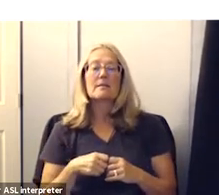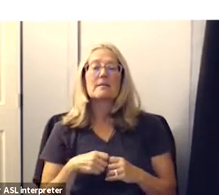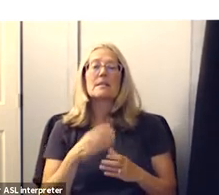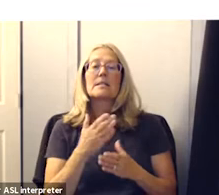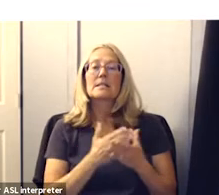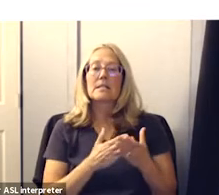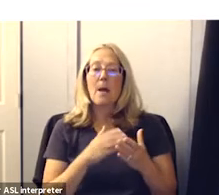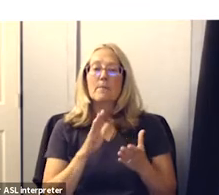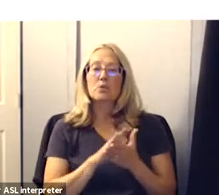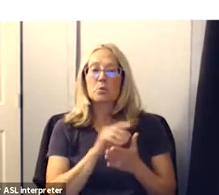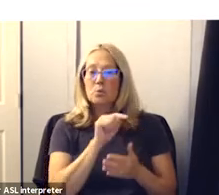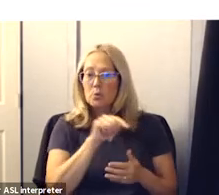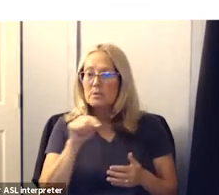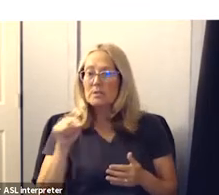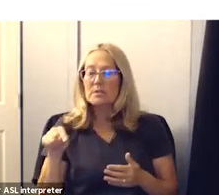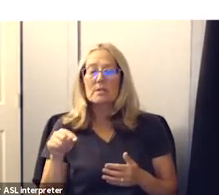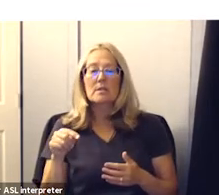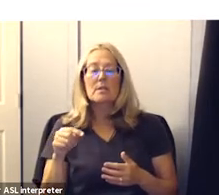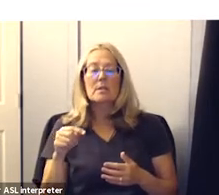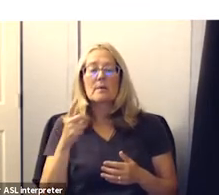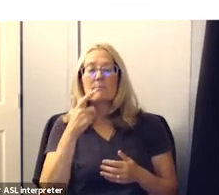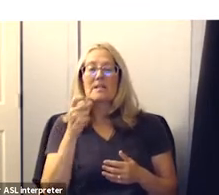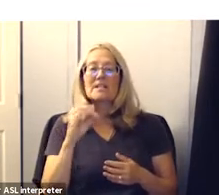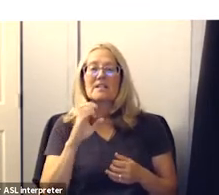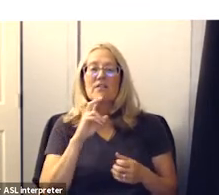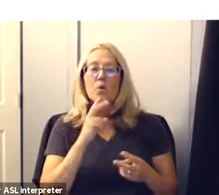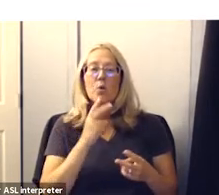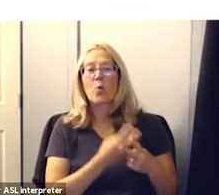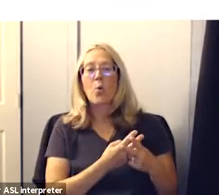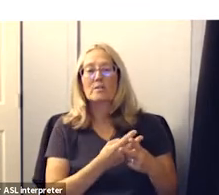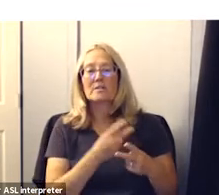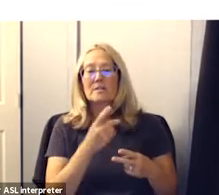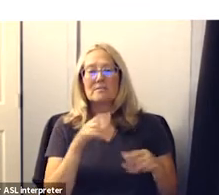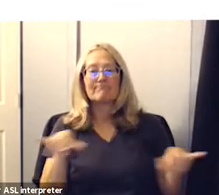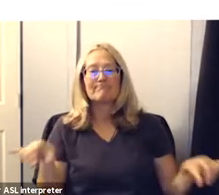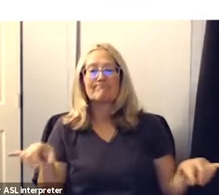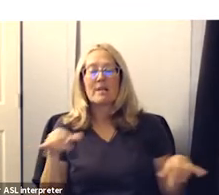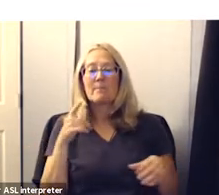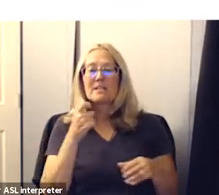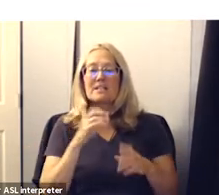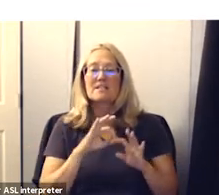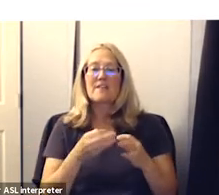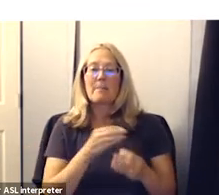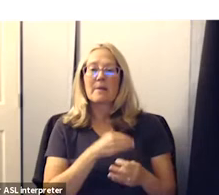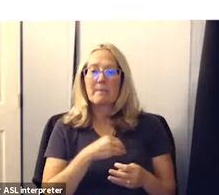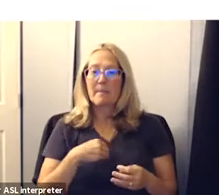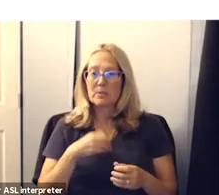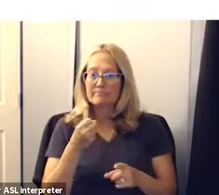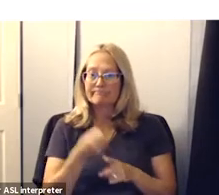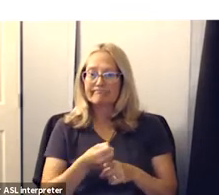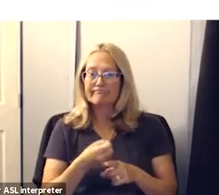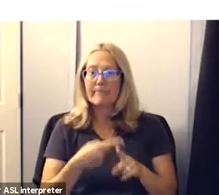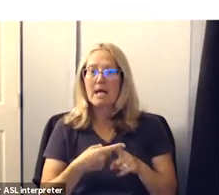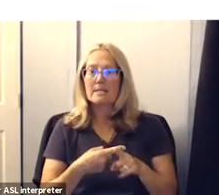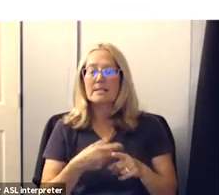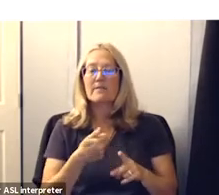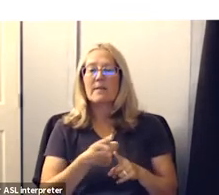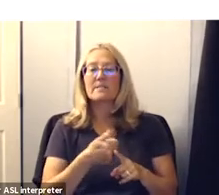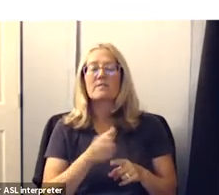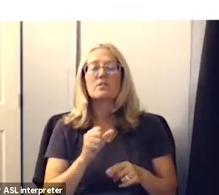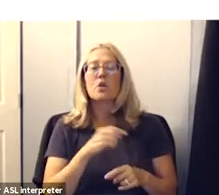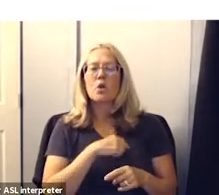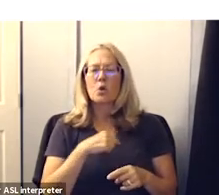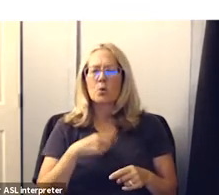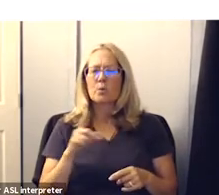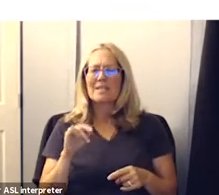schools uh because of the need to quarantine because family members um were positive and we did have one